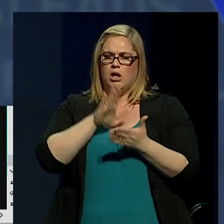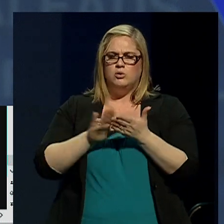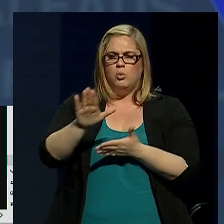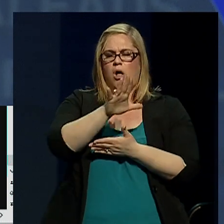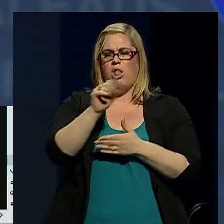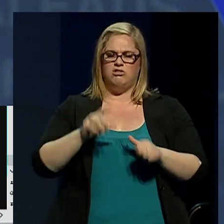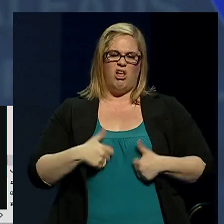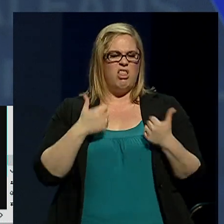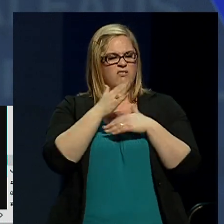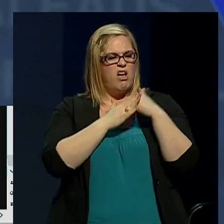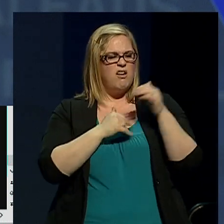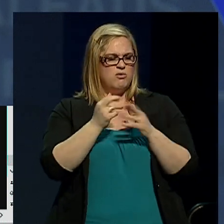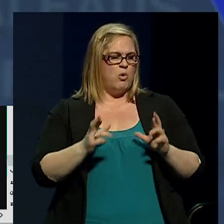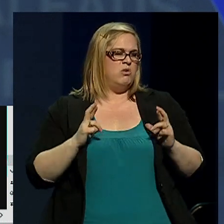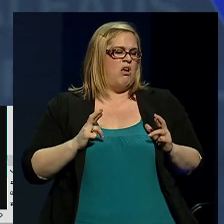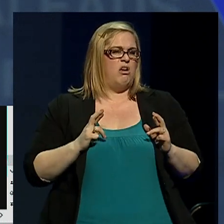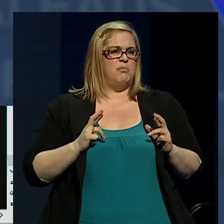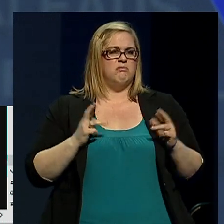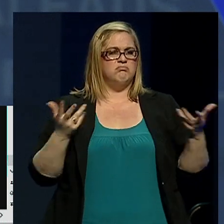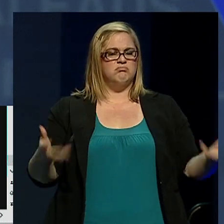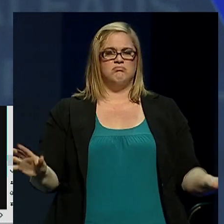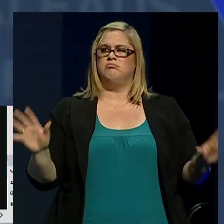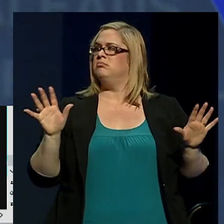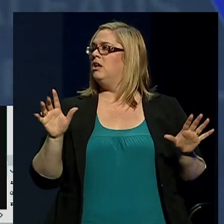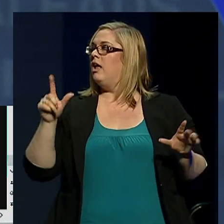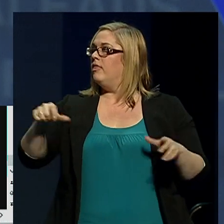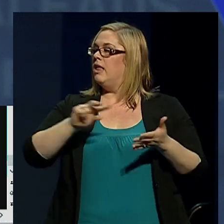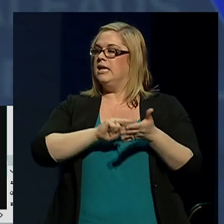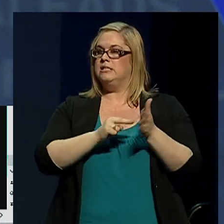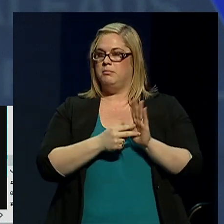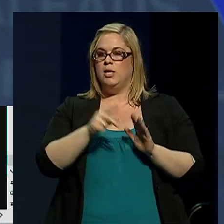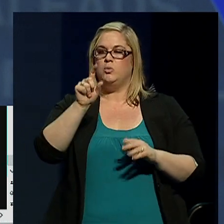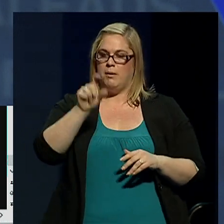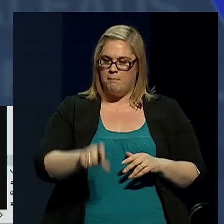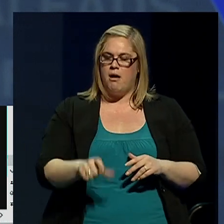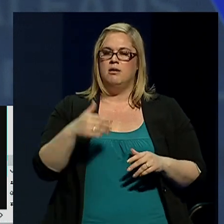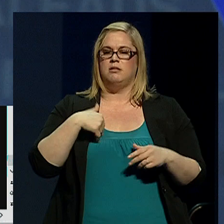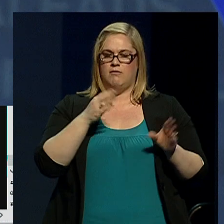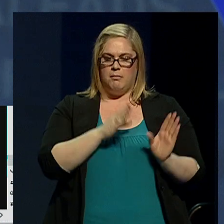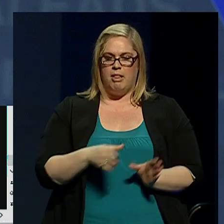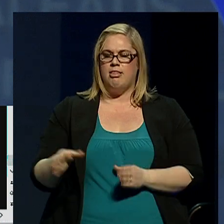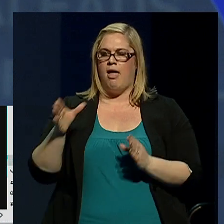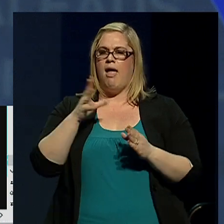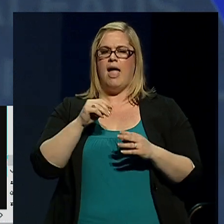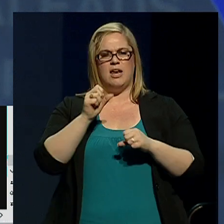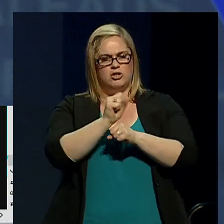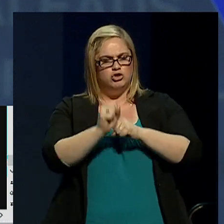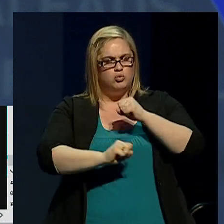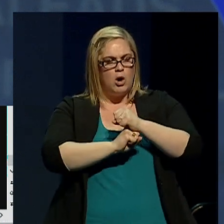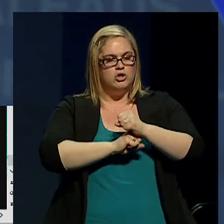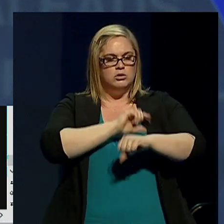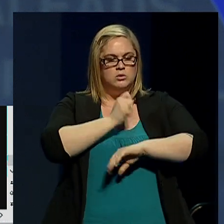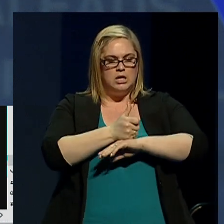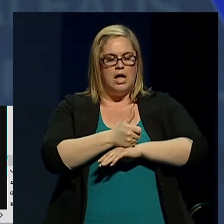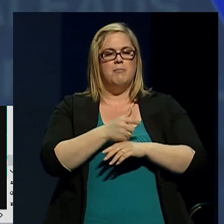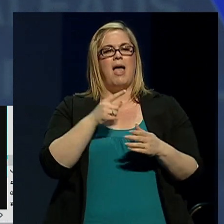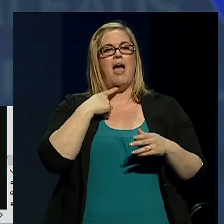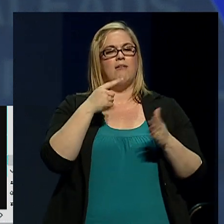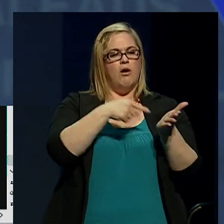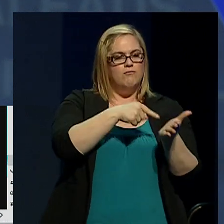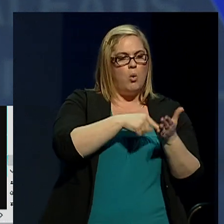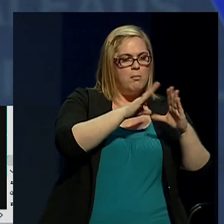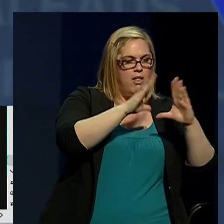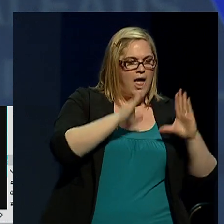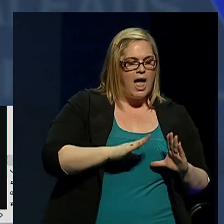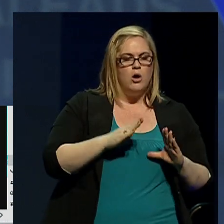and live a comfortable retirement. This means we need long-range plans to fix aging infrastructure, build affordable housing, and